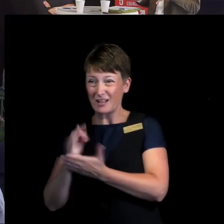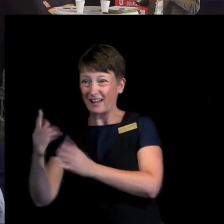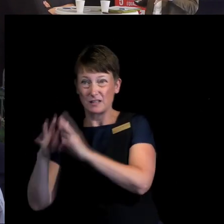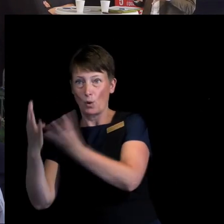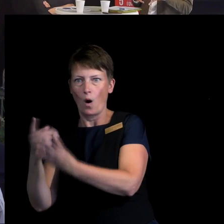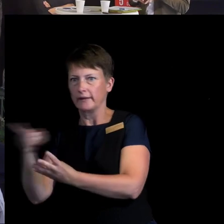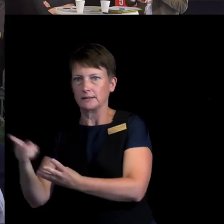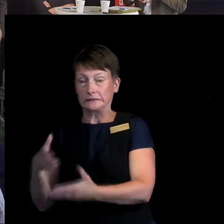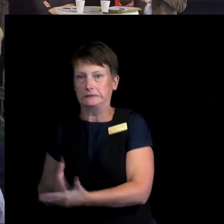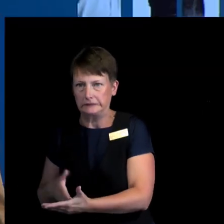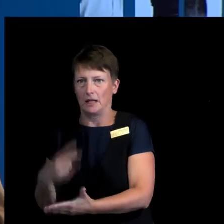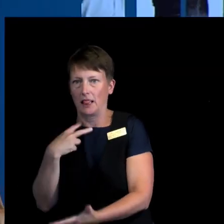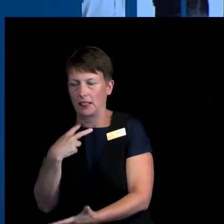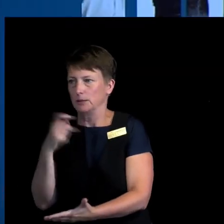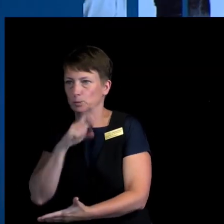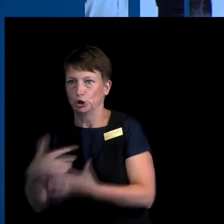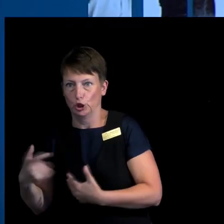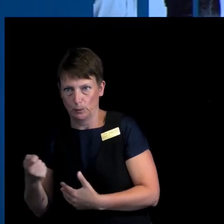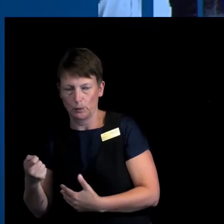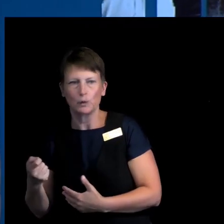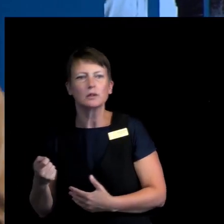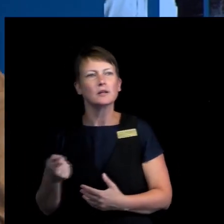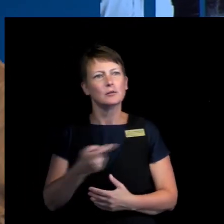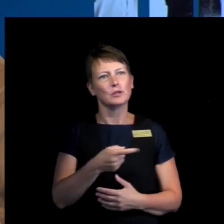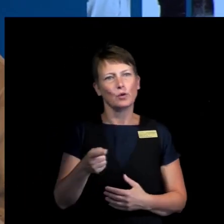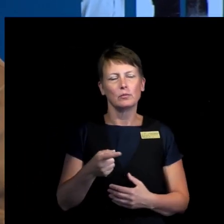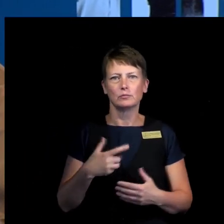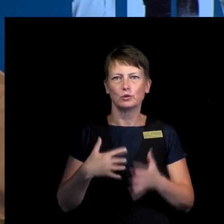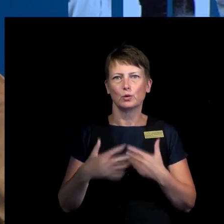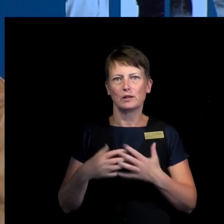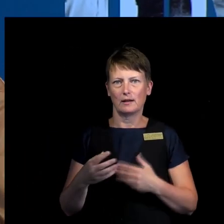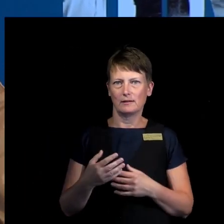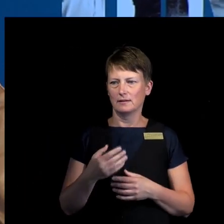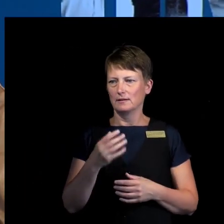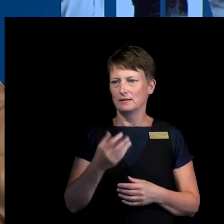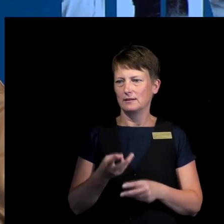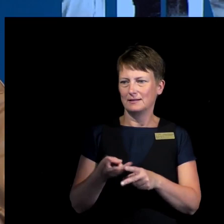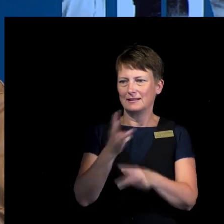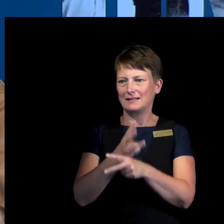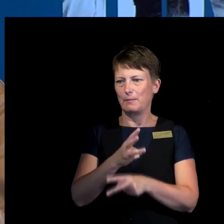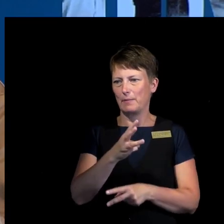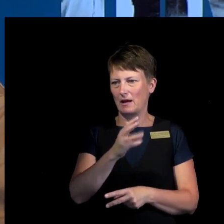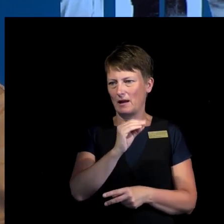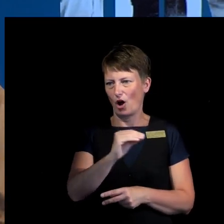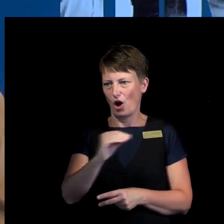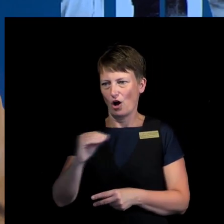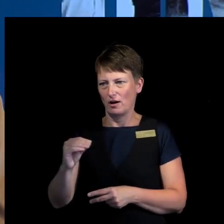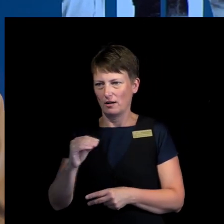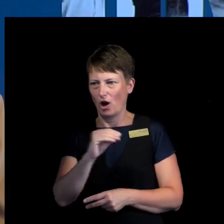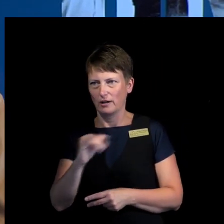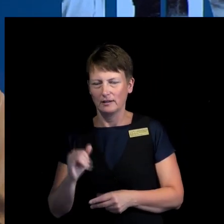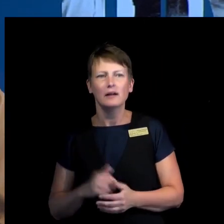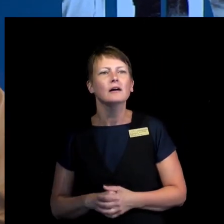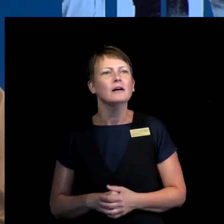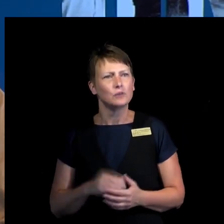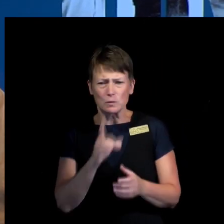They set up like what is called a triple IM, like a special prosecutor mechanism to investigate the war crimes that happened in Syria. Very brave from a